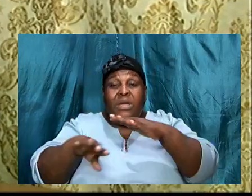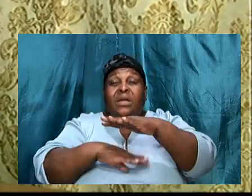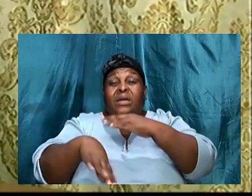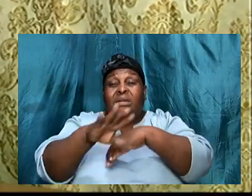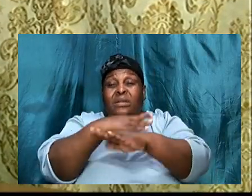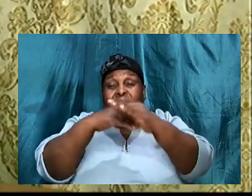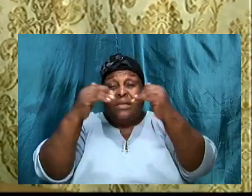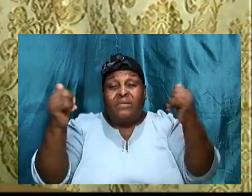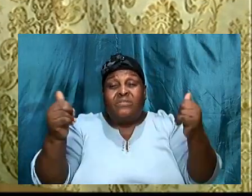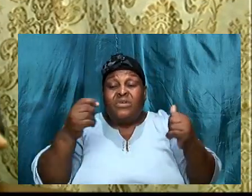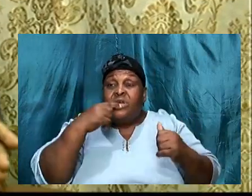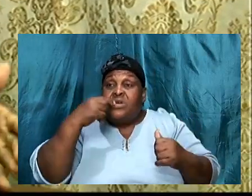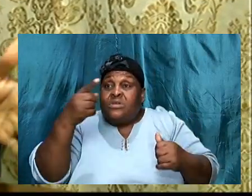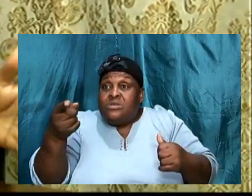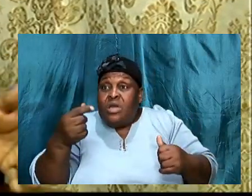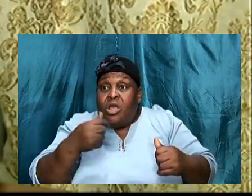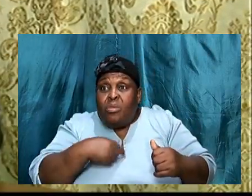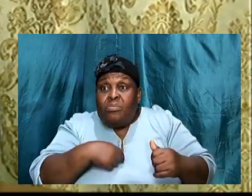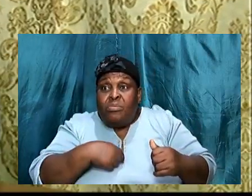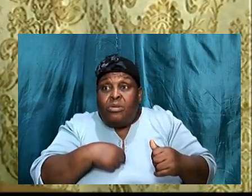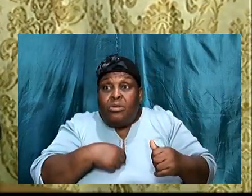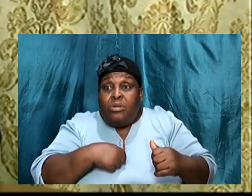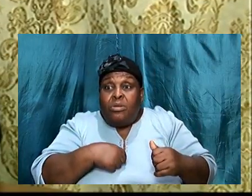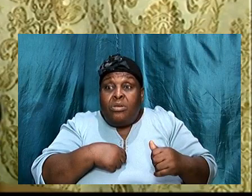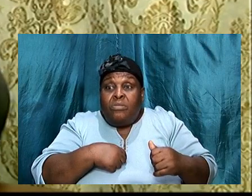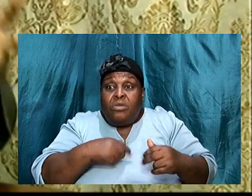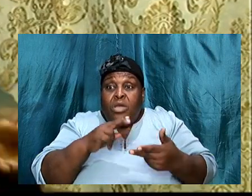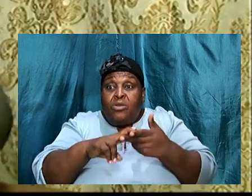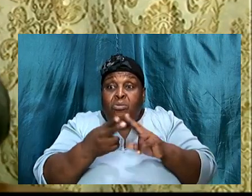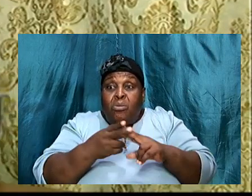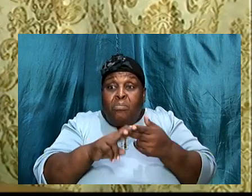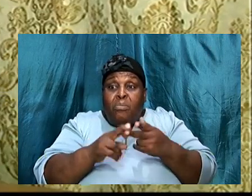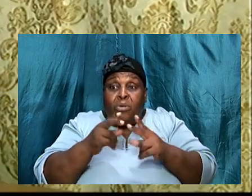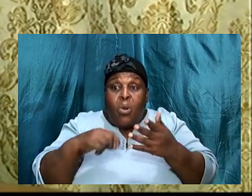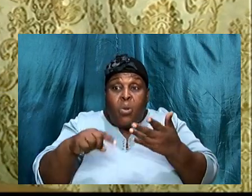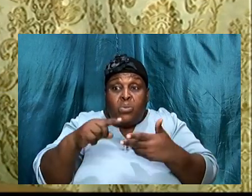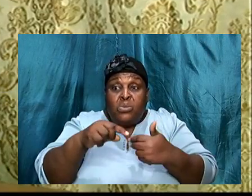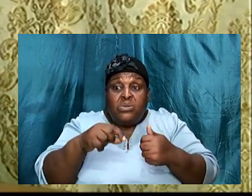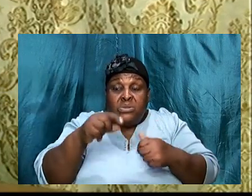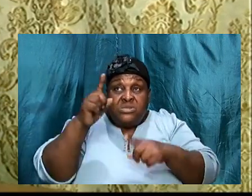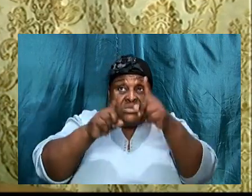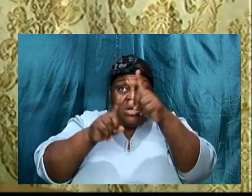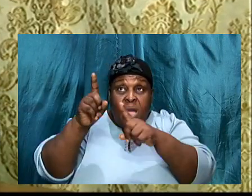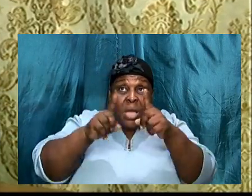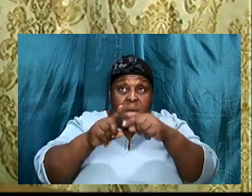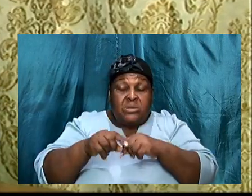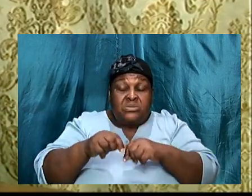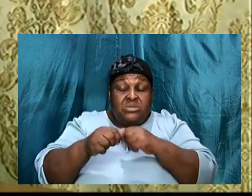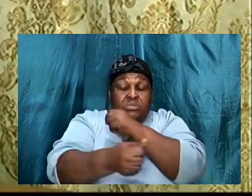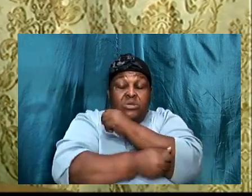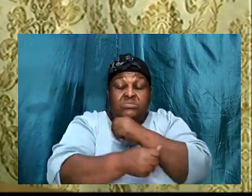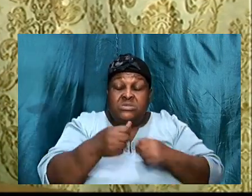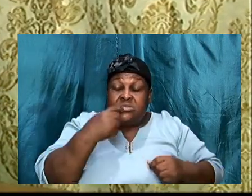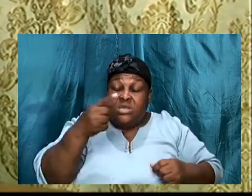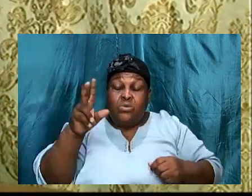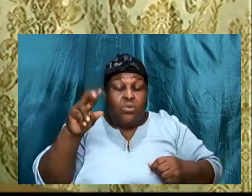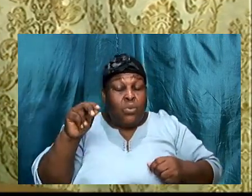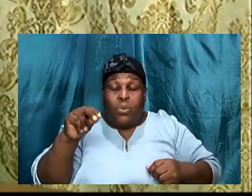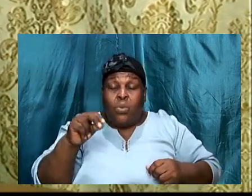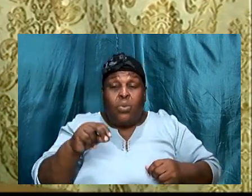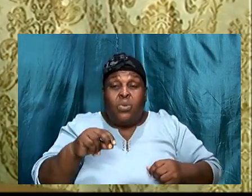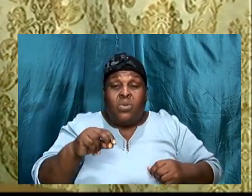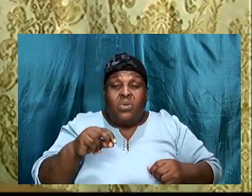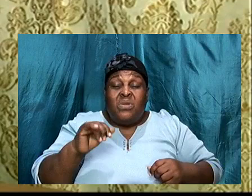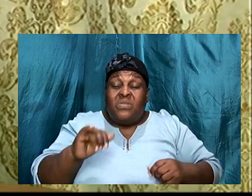number the stars, Abraham said, no Lord, him said, well, that is how I'm going to make your seed, innumerable, so David now,